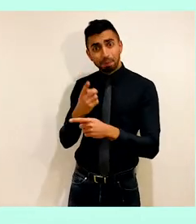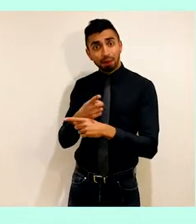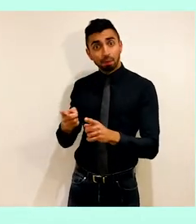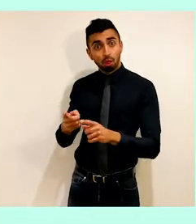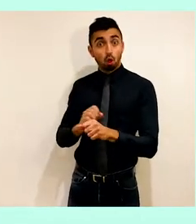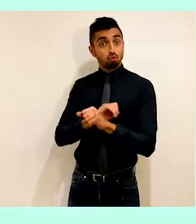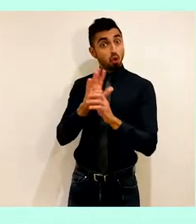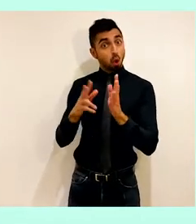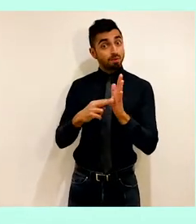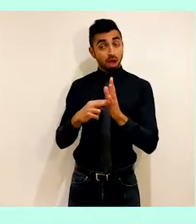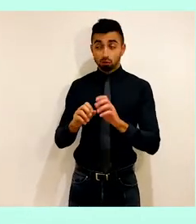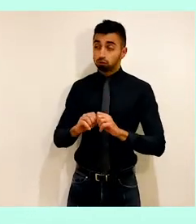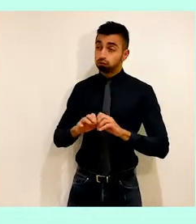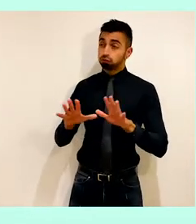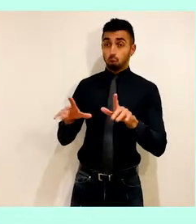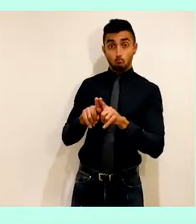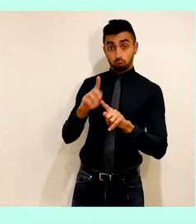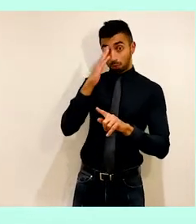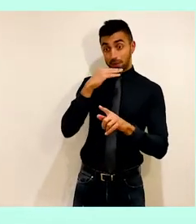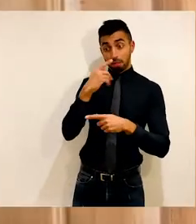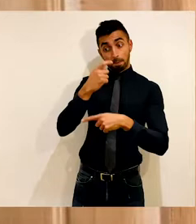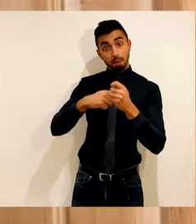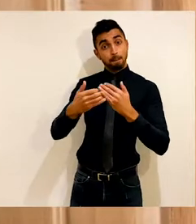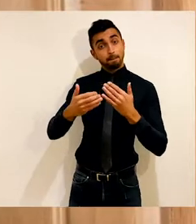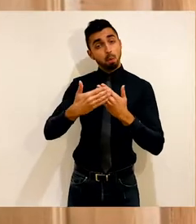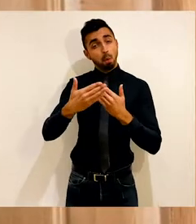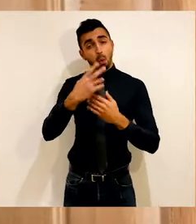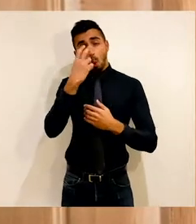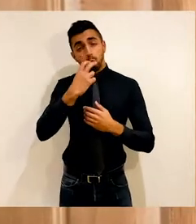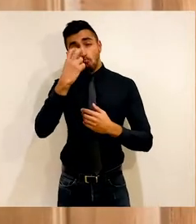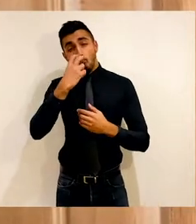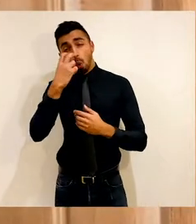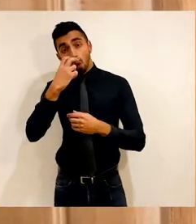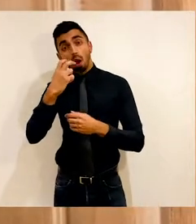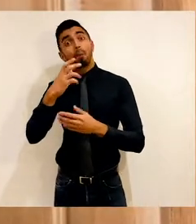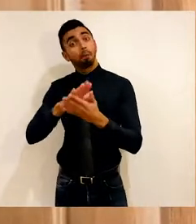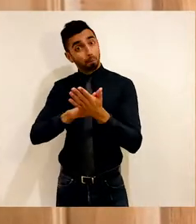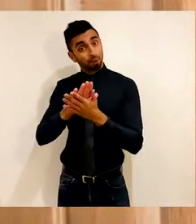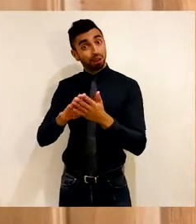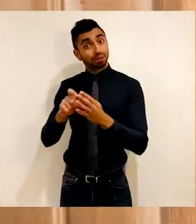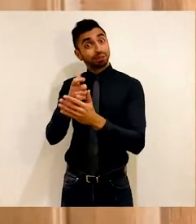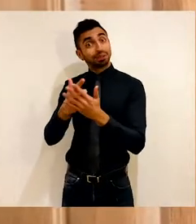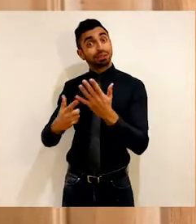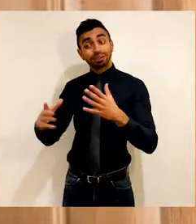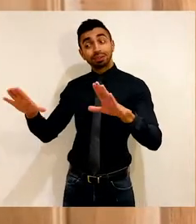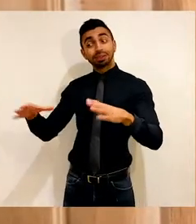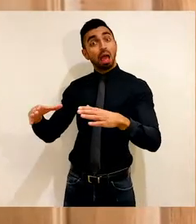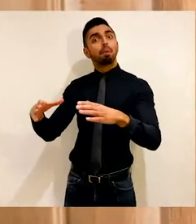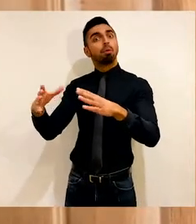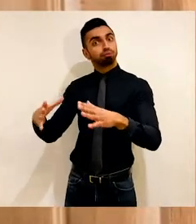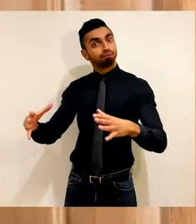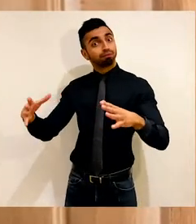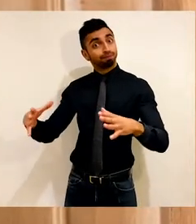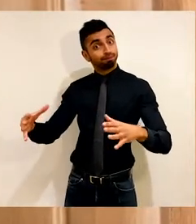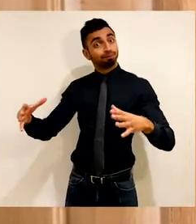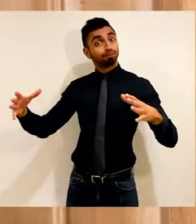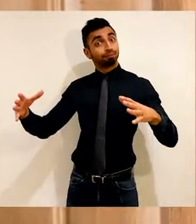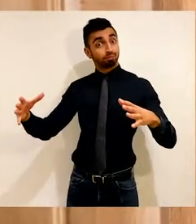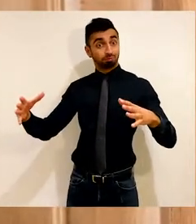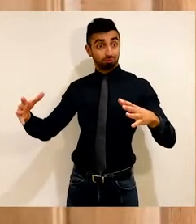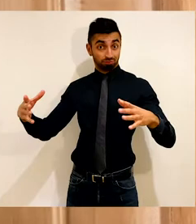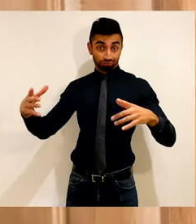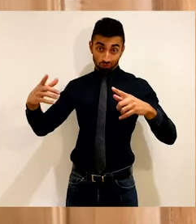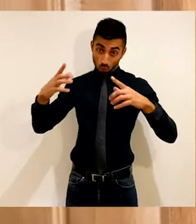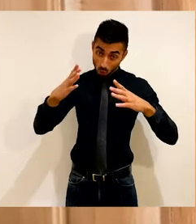pandemic and thankfully an aging population, our community is only growing. And after all,